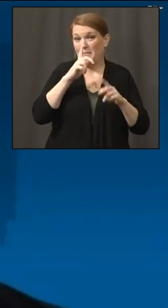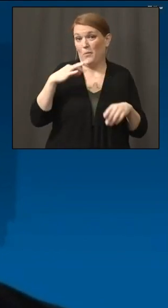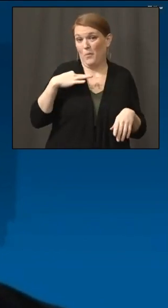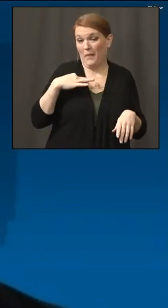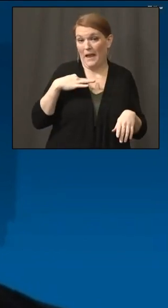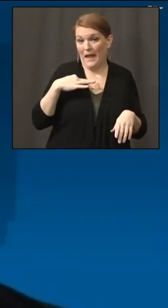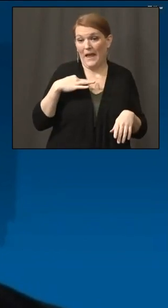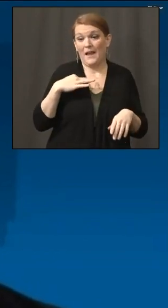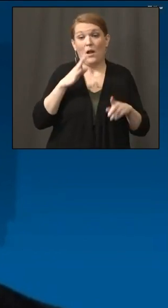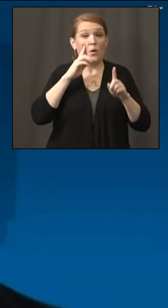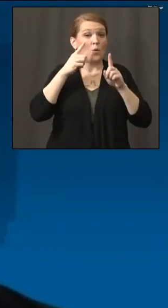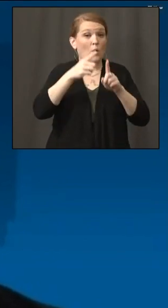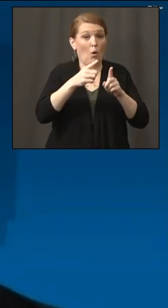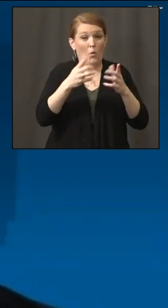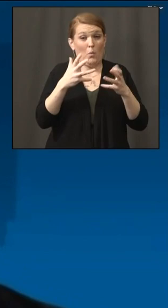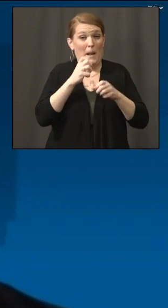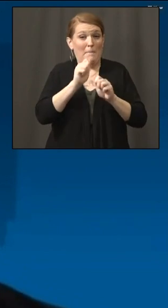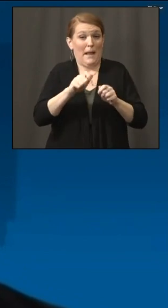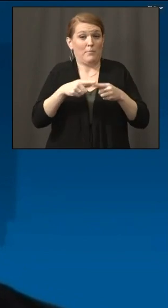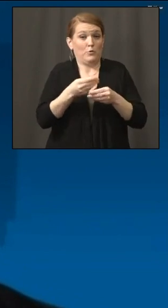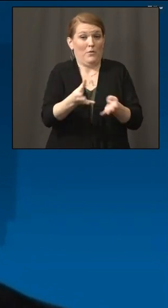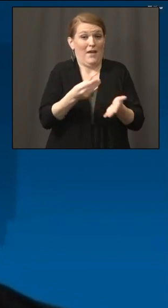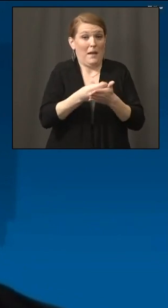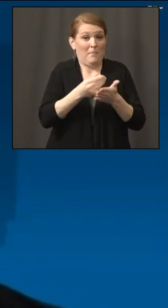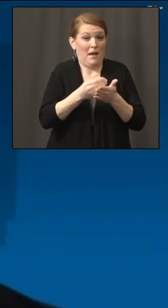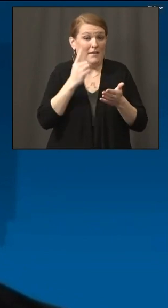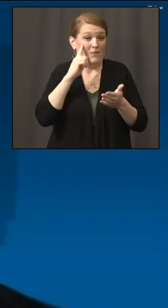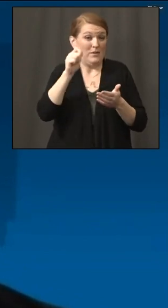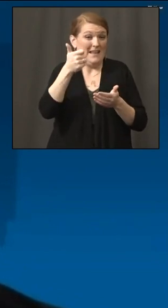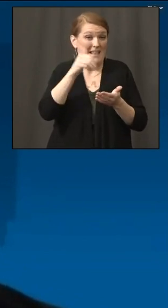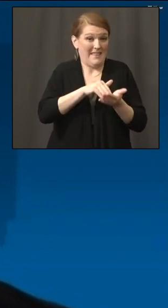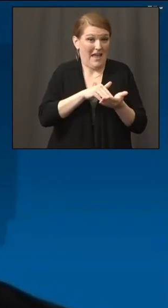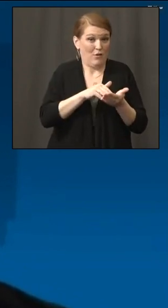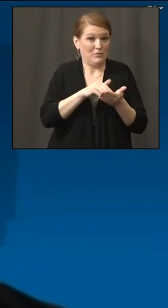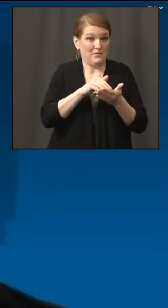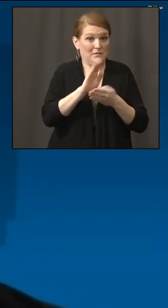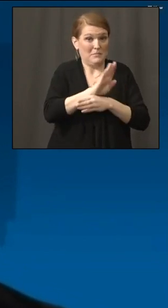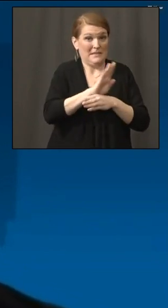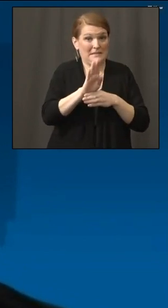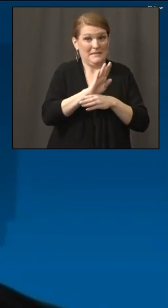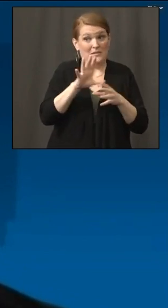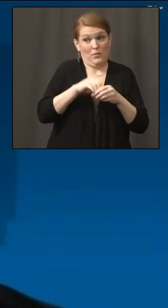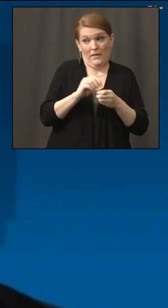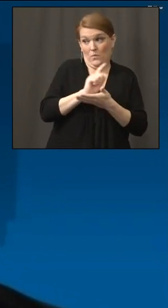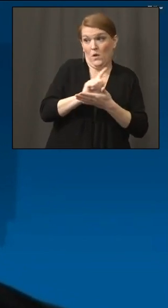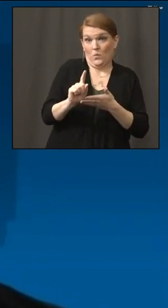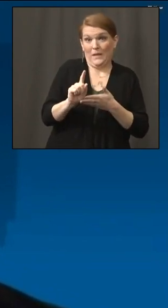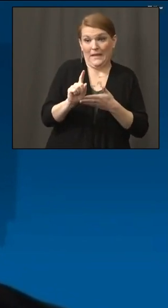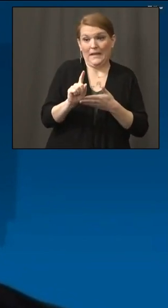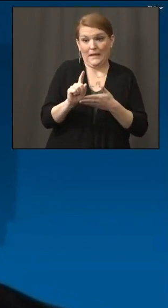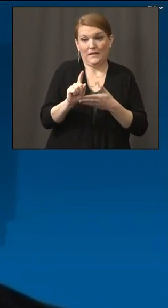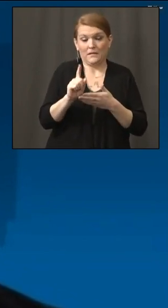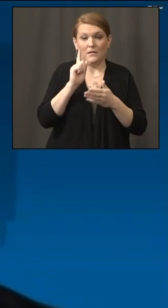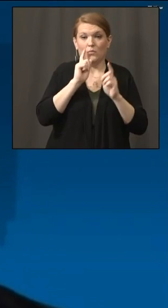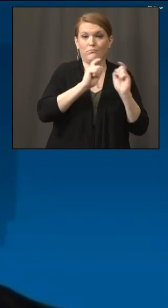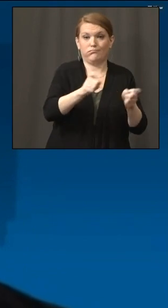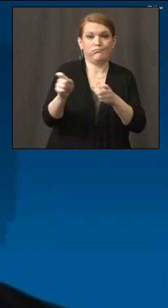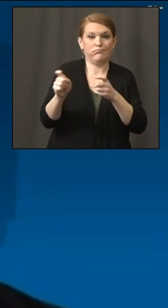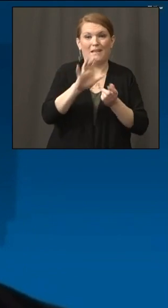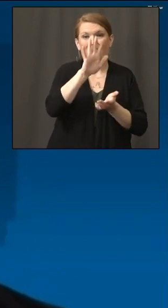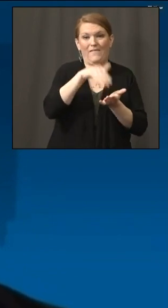fund up to 10,000 businesses in the next week for a one-time grant of $5,000.